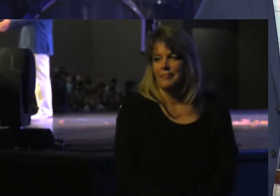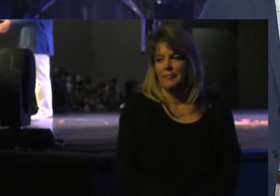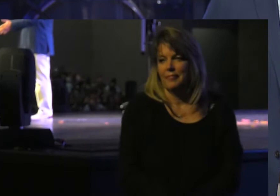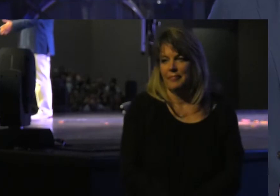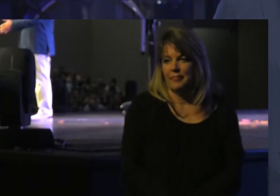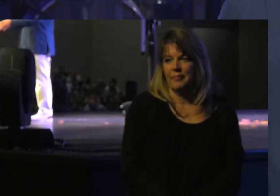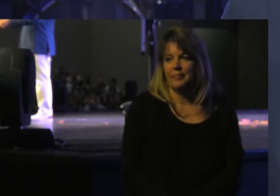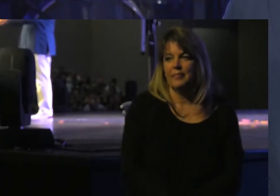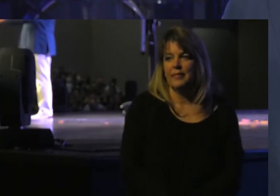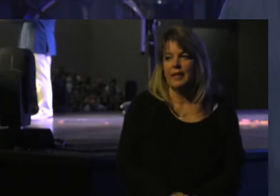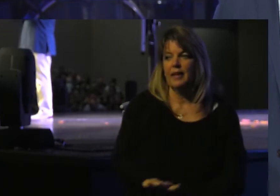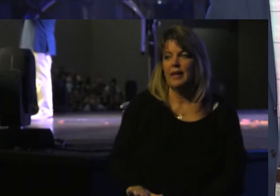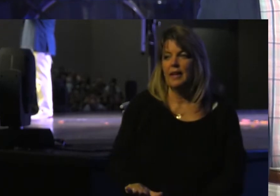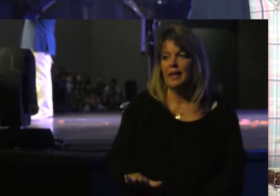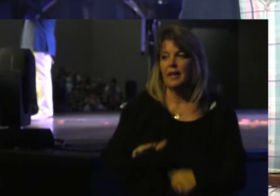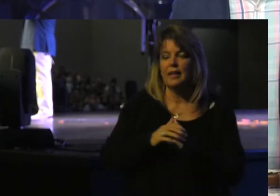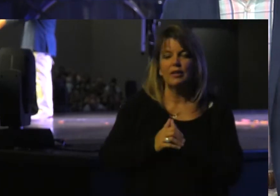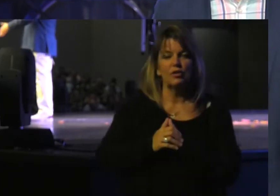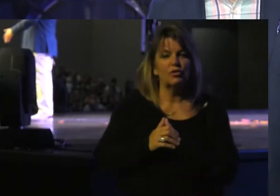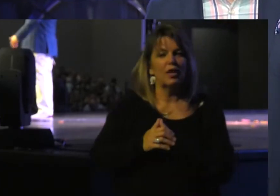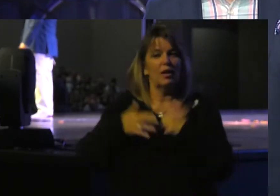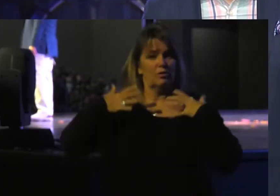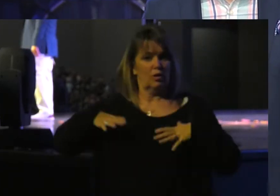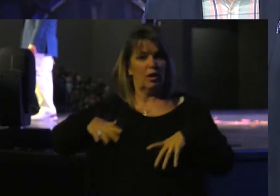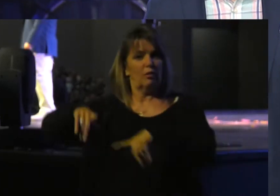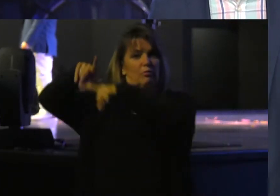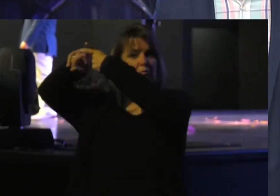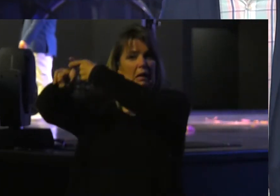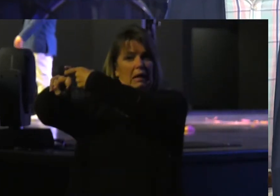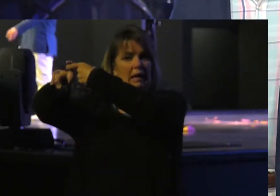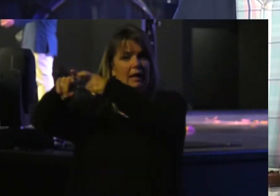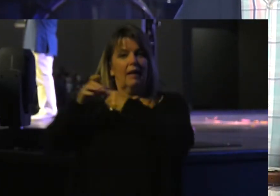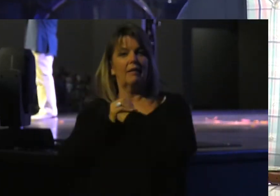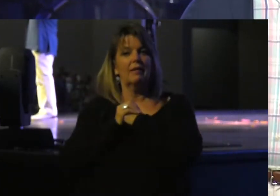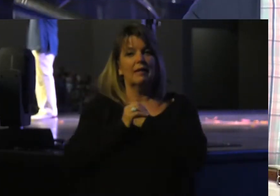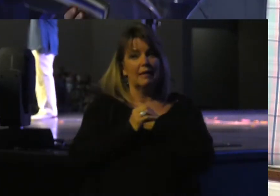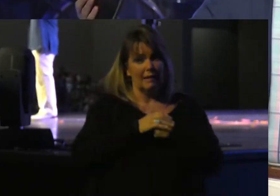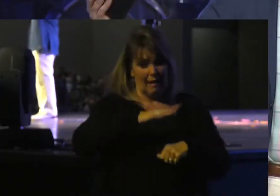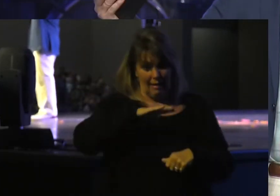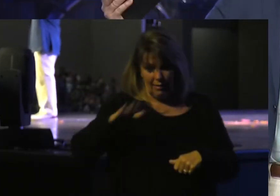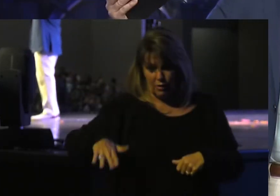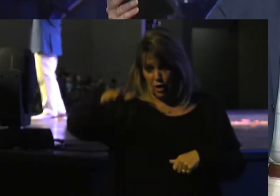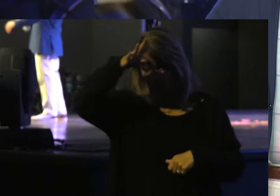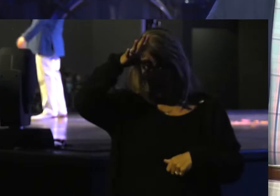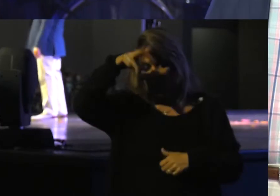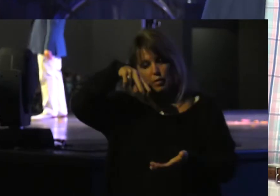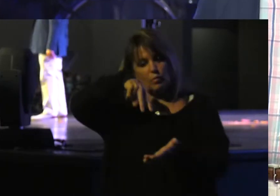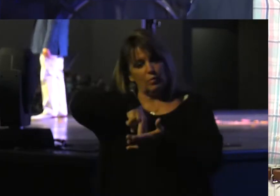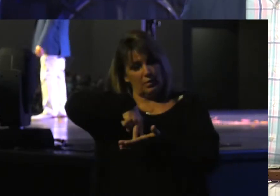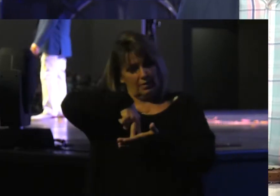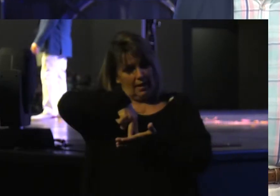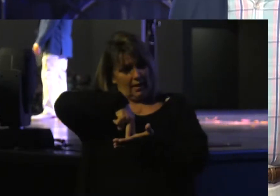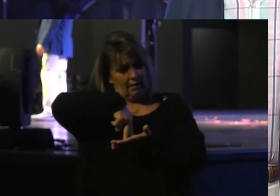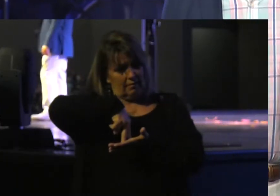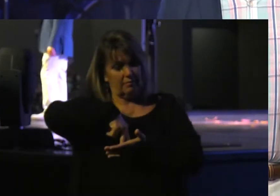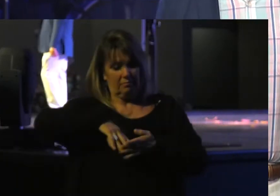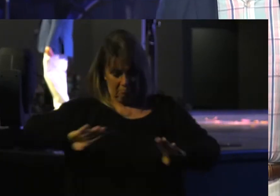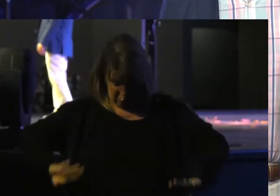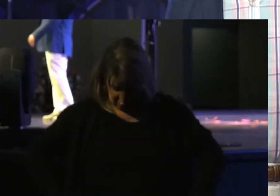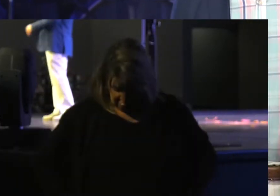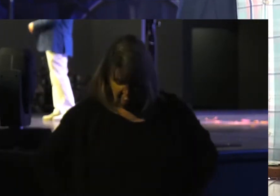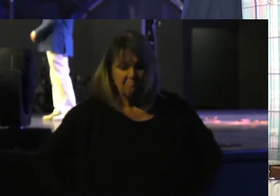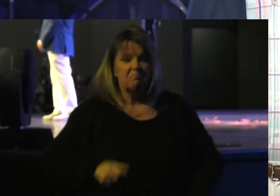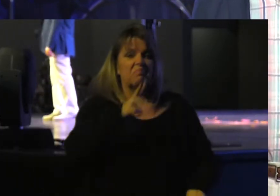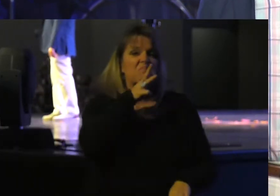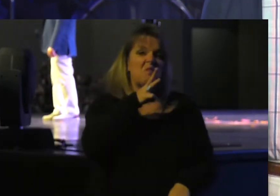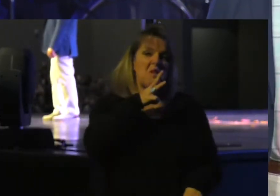And the child's Toes will hang Over the edge Of the pool And the child's Father Will stand In the shallow end Or perhaps